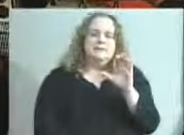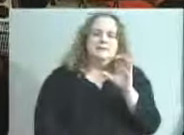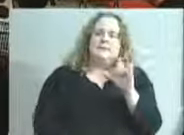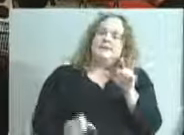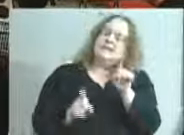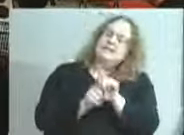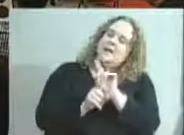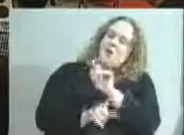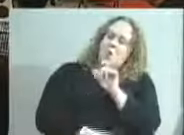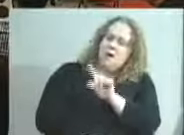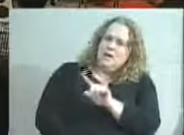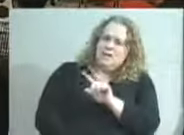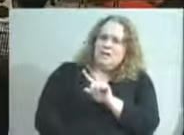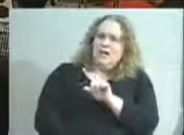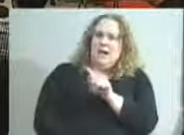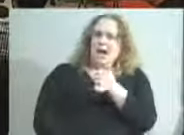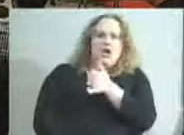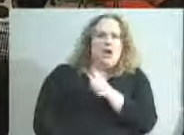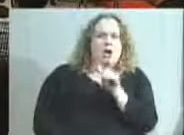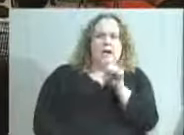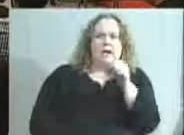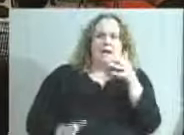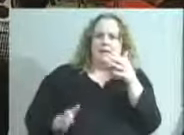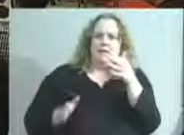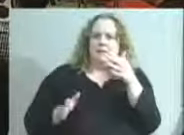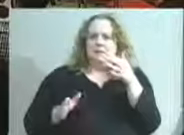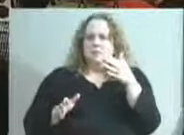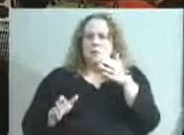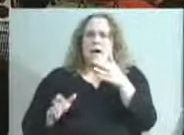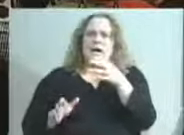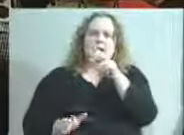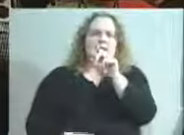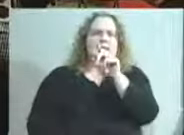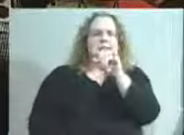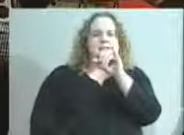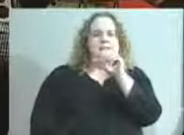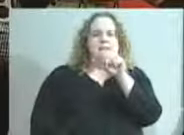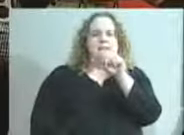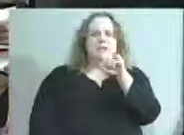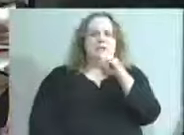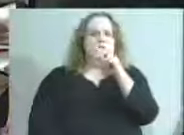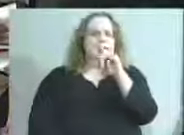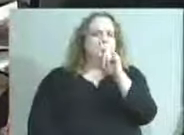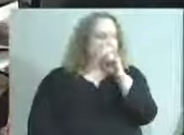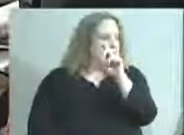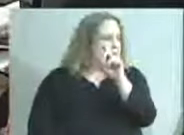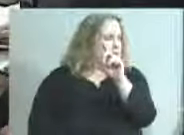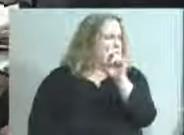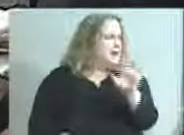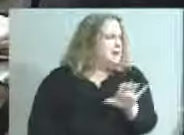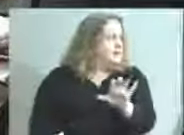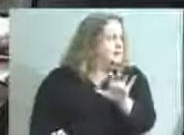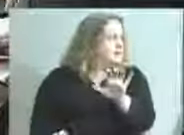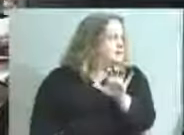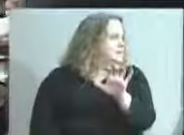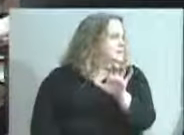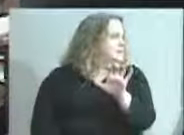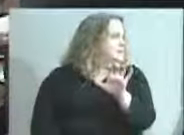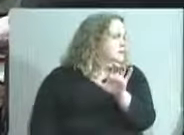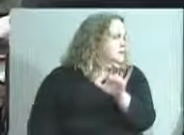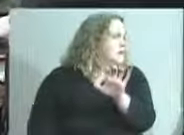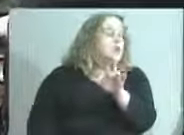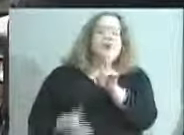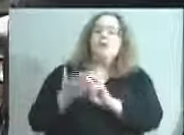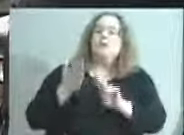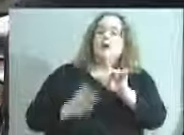Mr. Brady asked, disjointed activities, but. All right. Well, a couple of comments on that, and the University